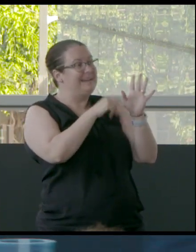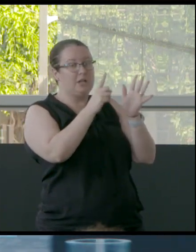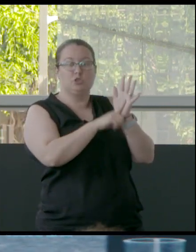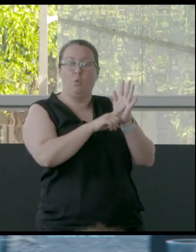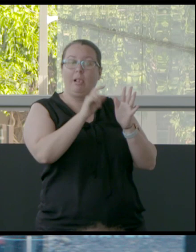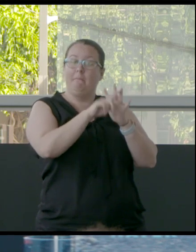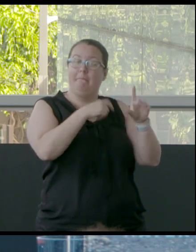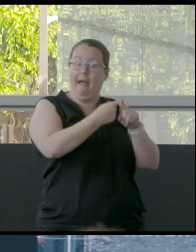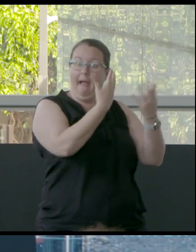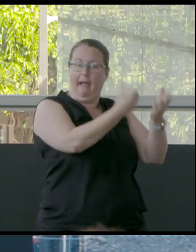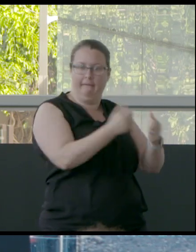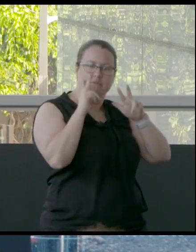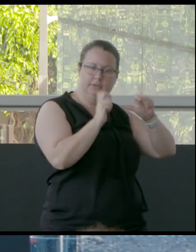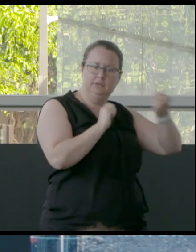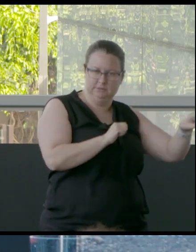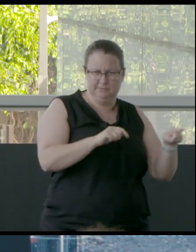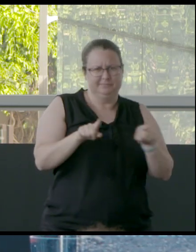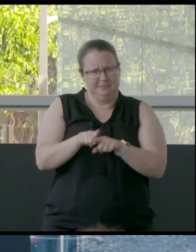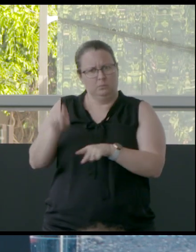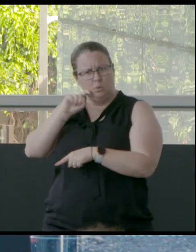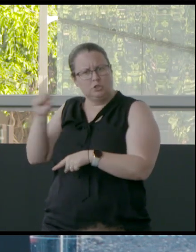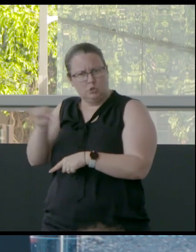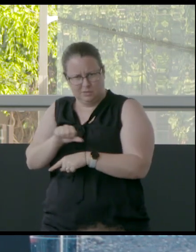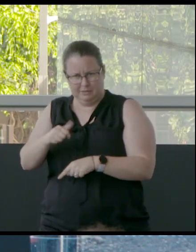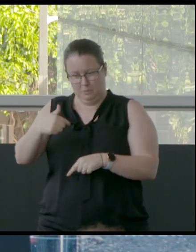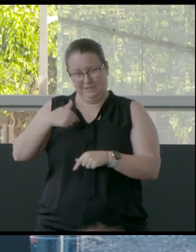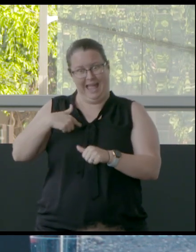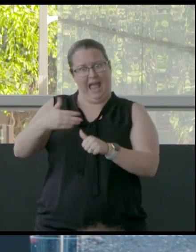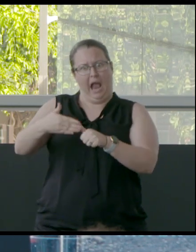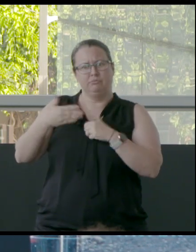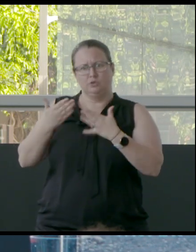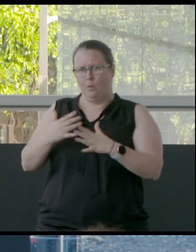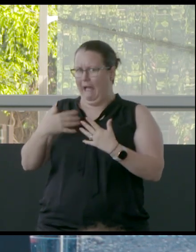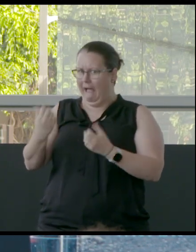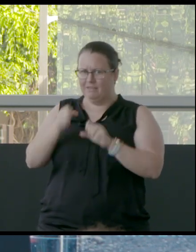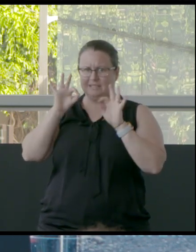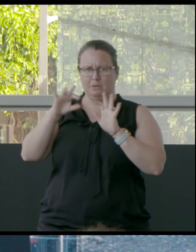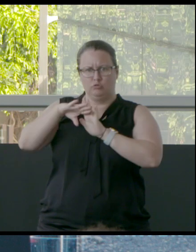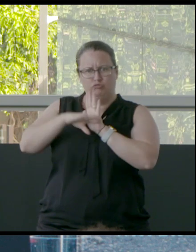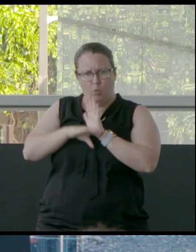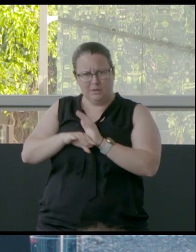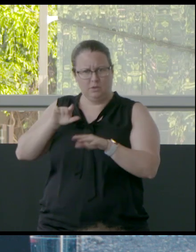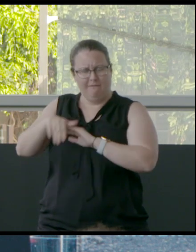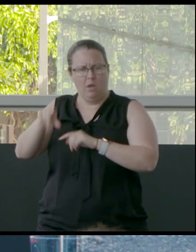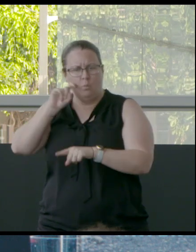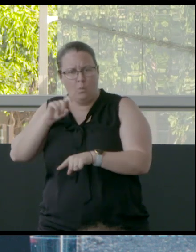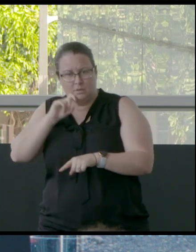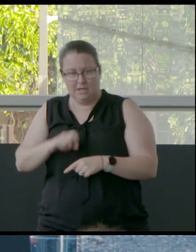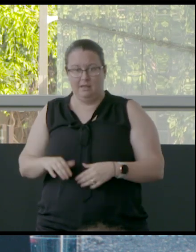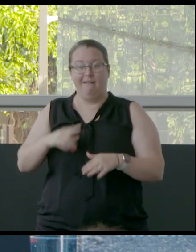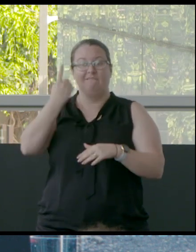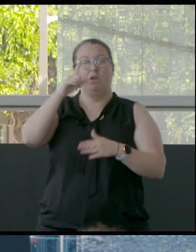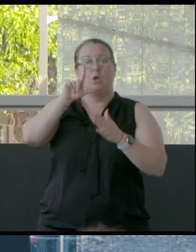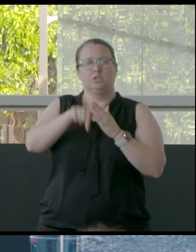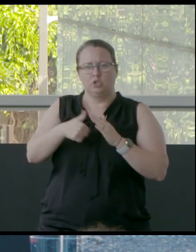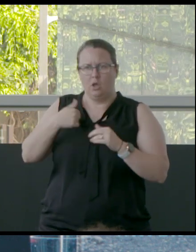had so many rules about, you know, how you treated water and where, you know, so you wouldn't be going in and... Actually, the first time I